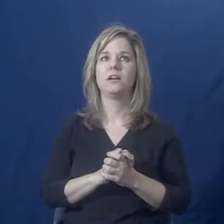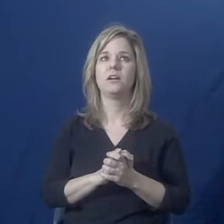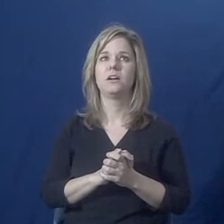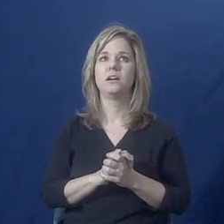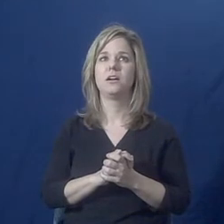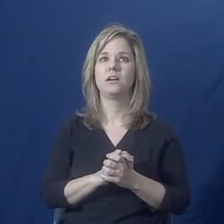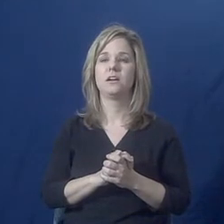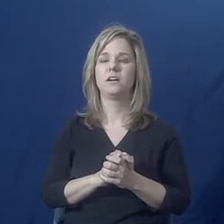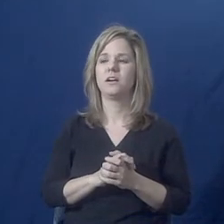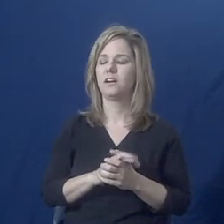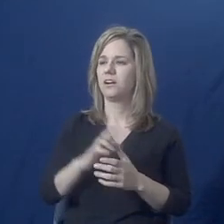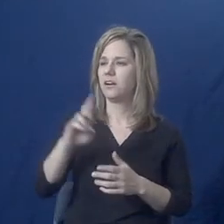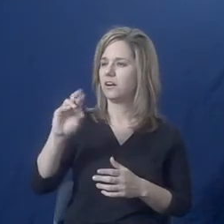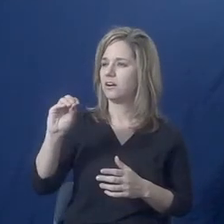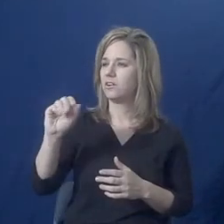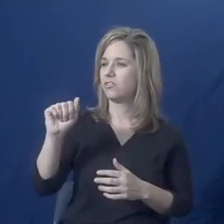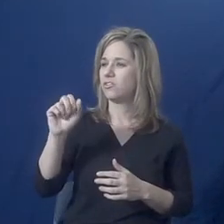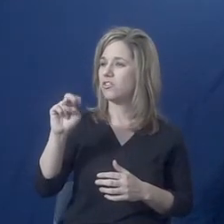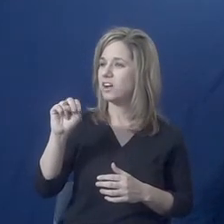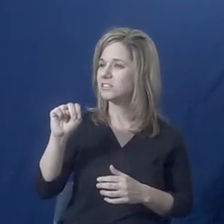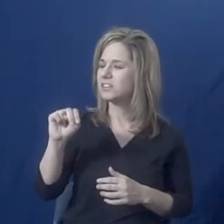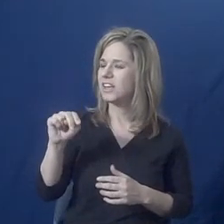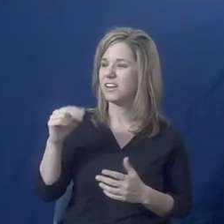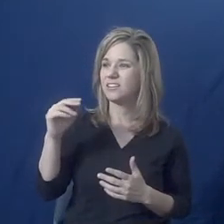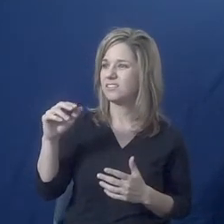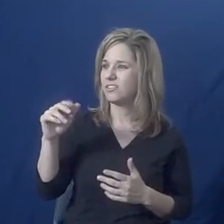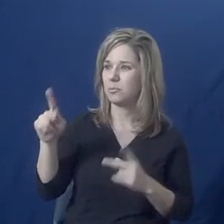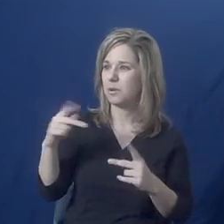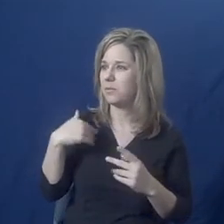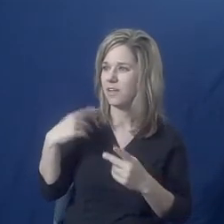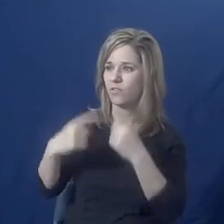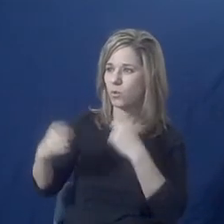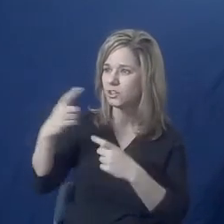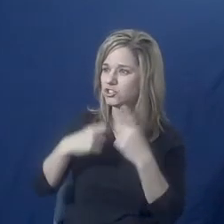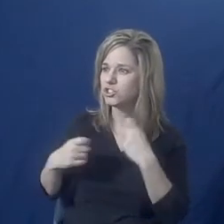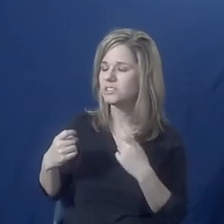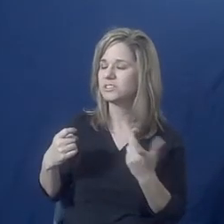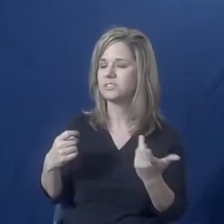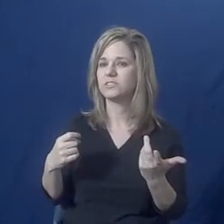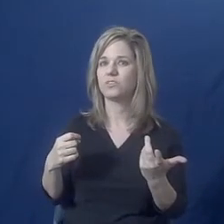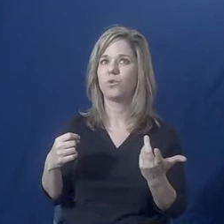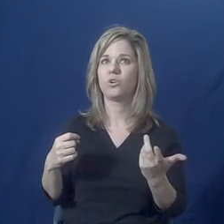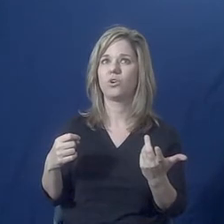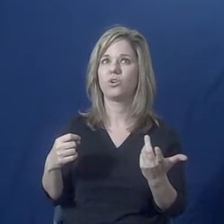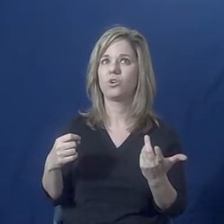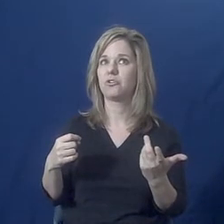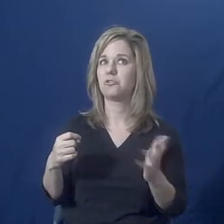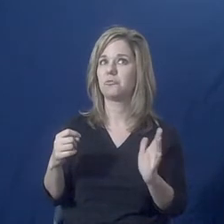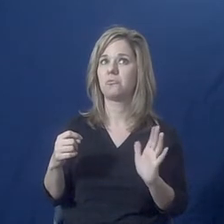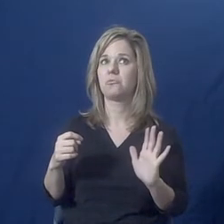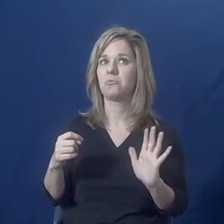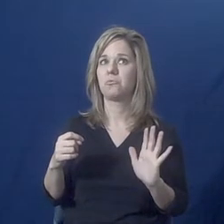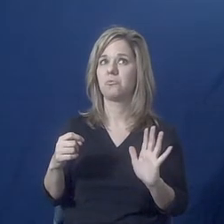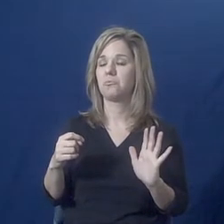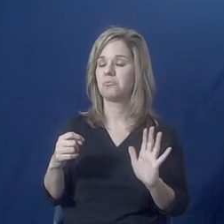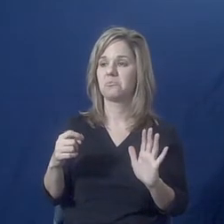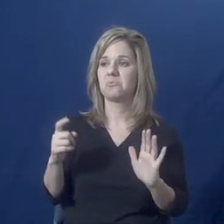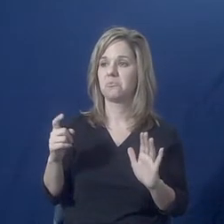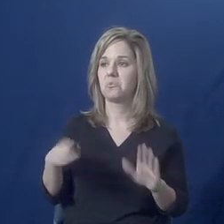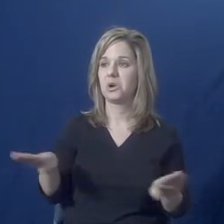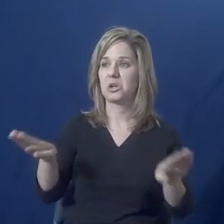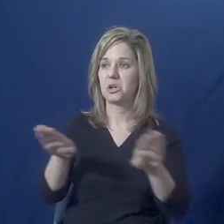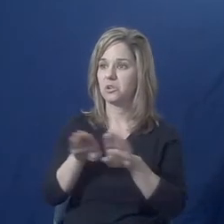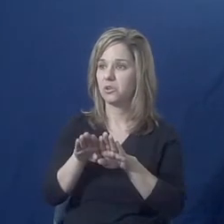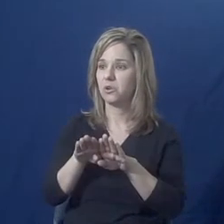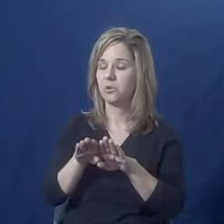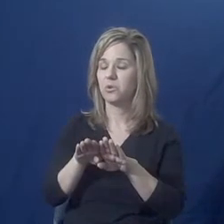or if we'll just conclude this slide by saying if you are a person with a